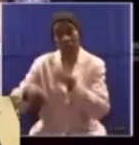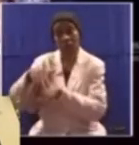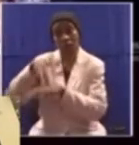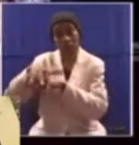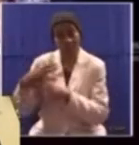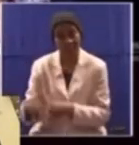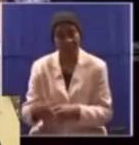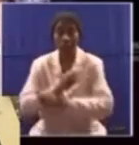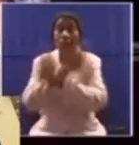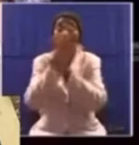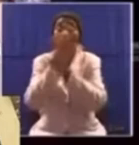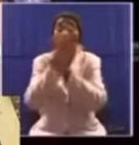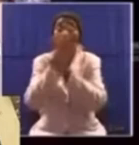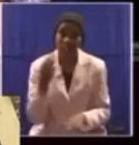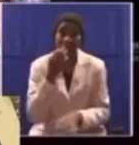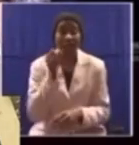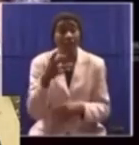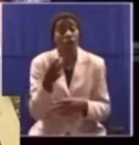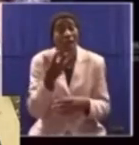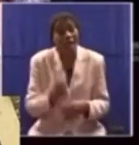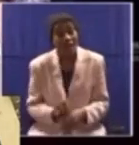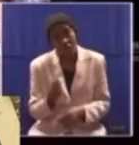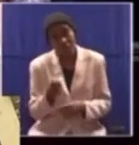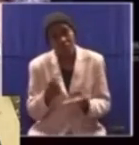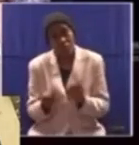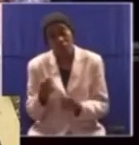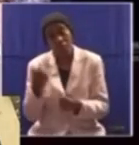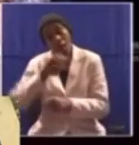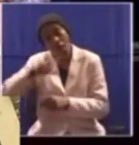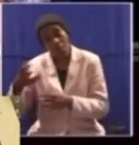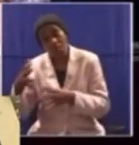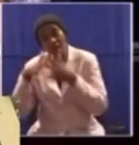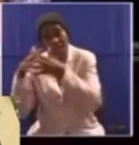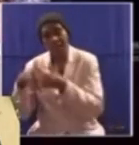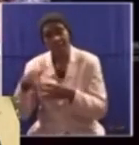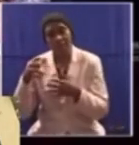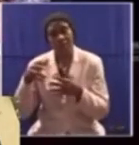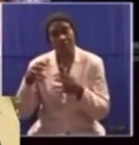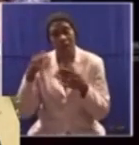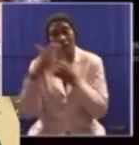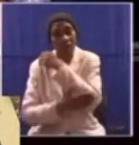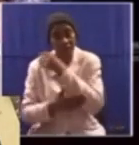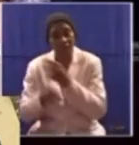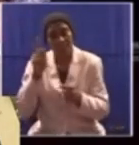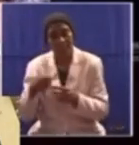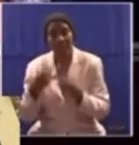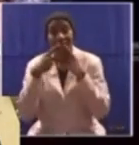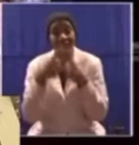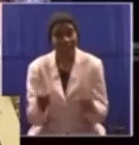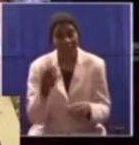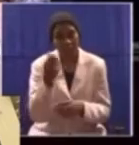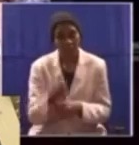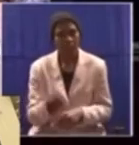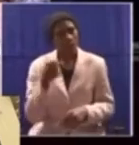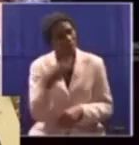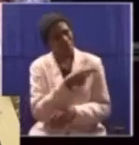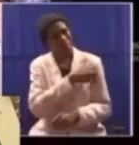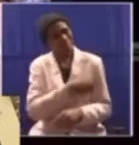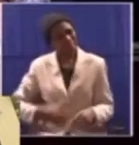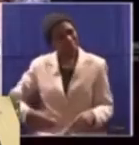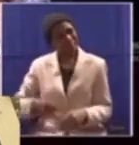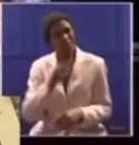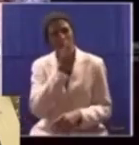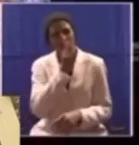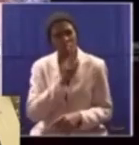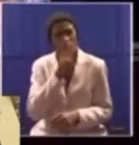clear that if you've got foreign currency, you've got 30 days to declare it. And this president sat with foreign currency for 45